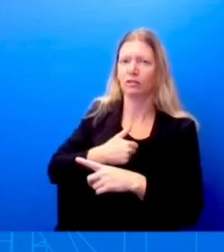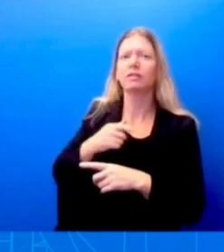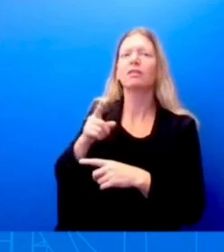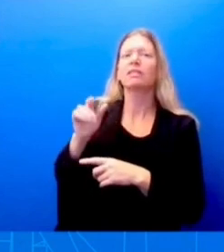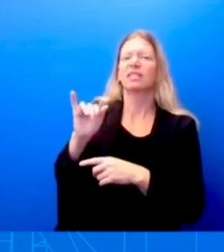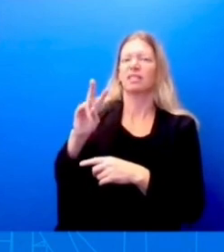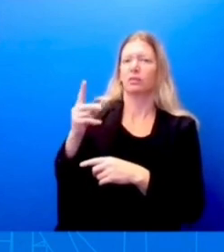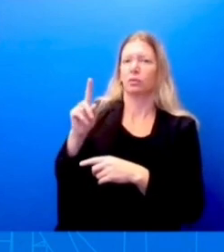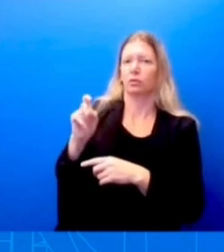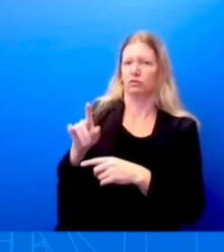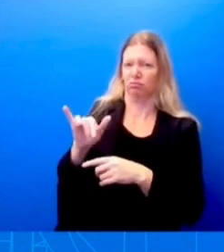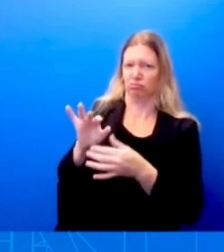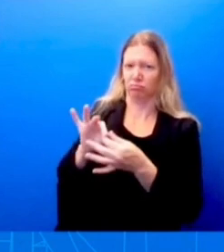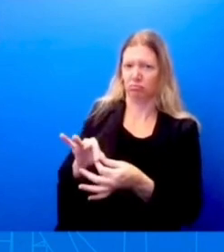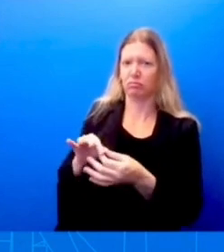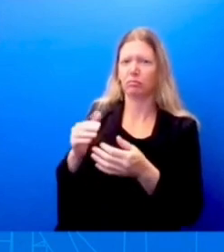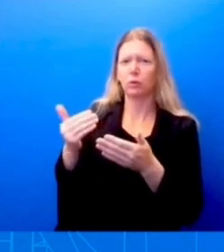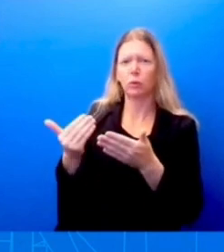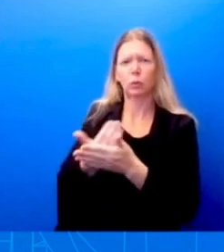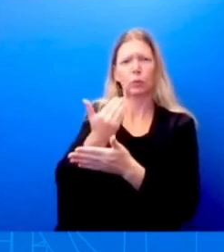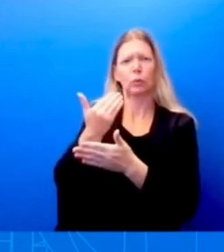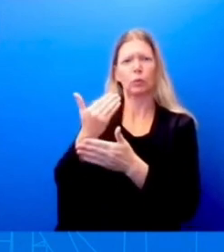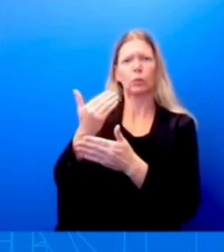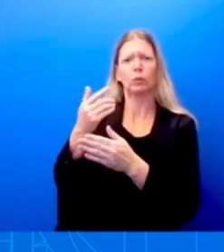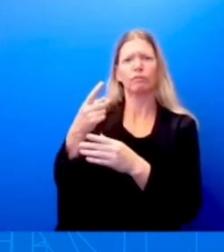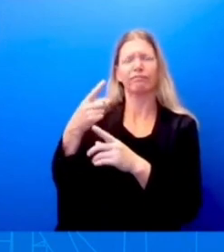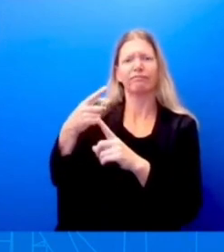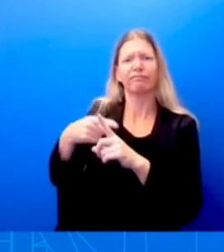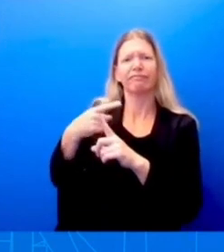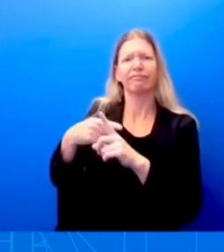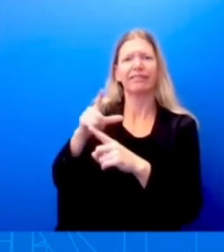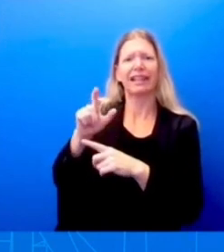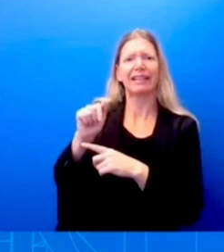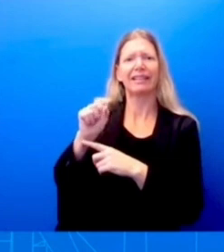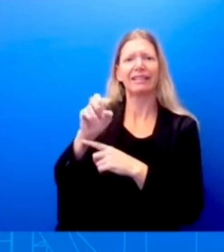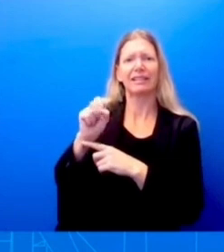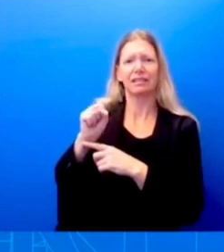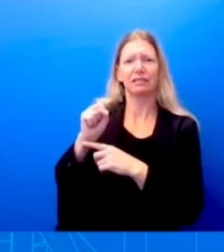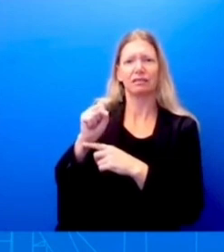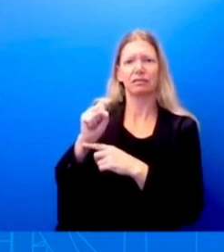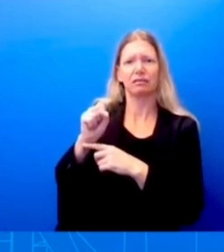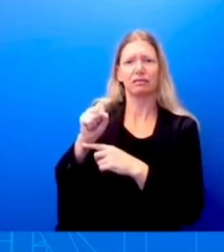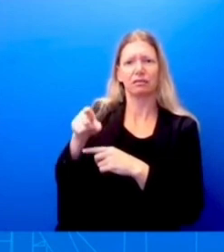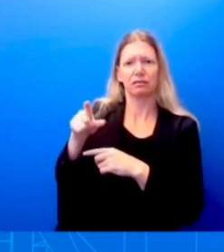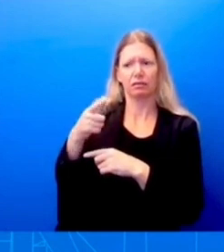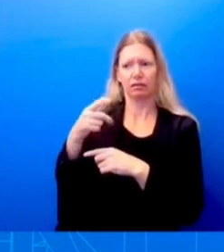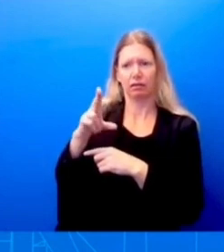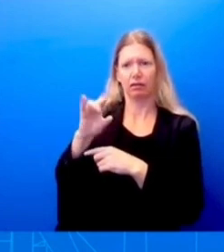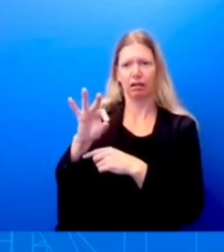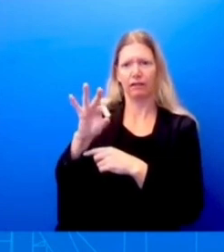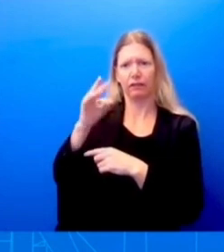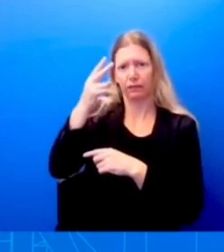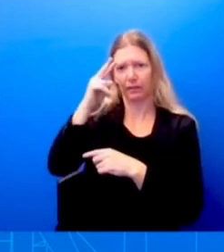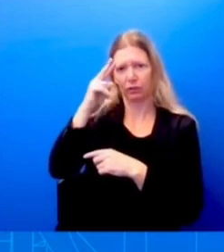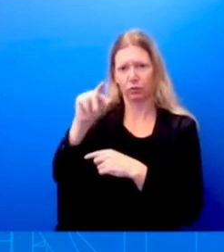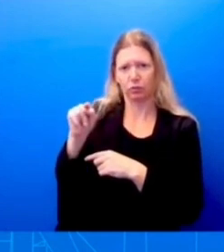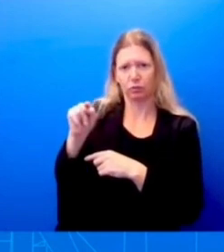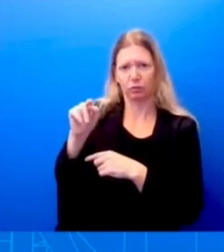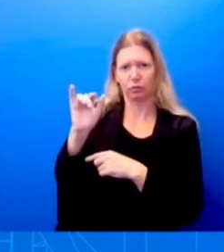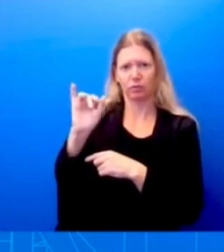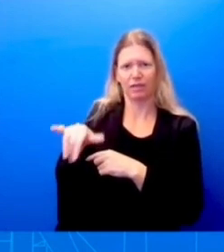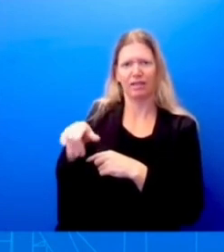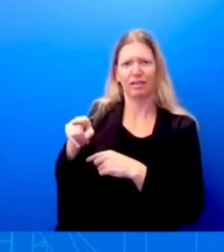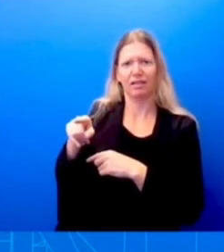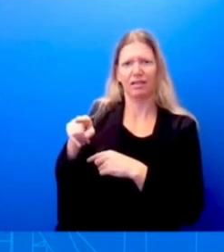uh, for the Gulf of Mexico, but in those new leases, um, the administration has reduced the amount of acreage, uh, by six million acres